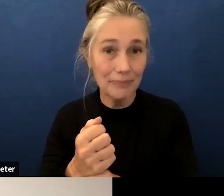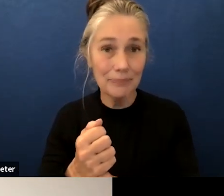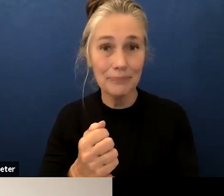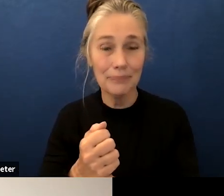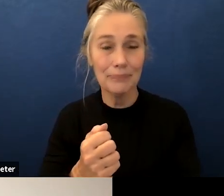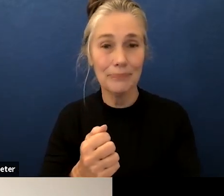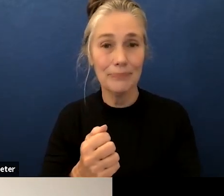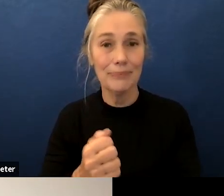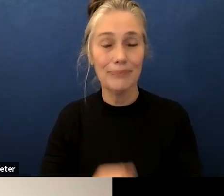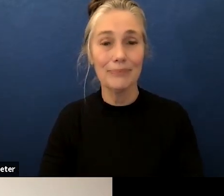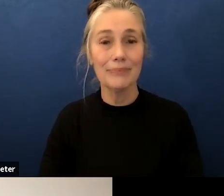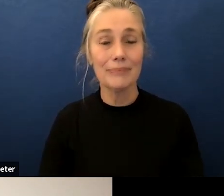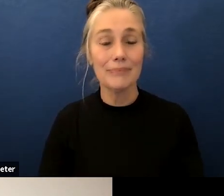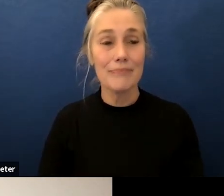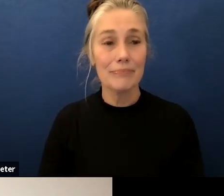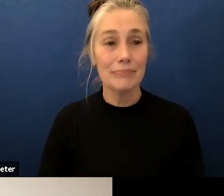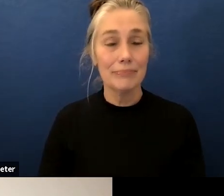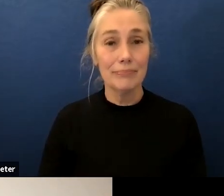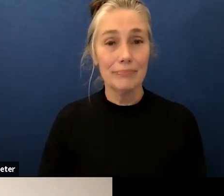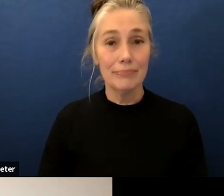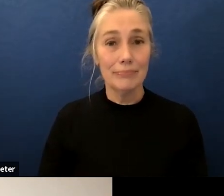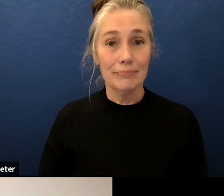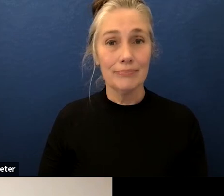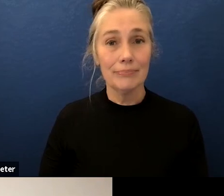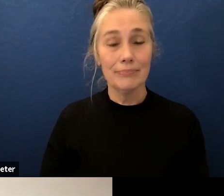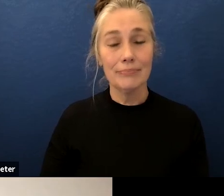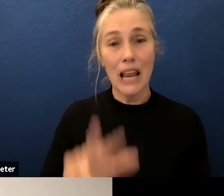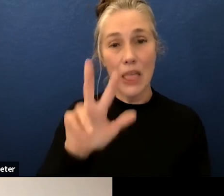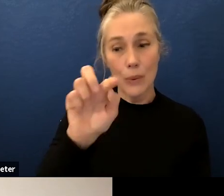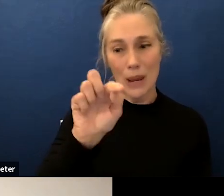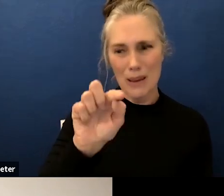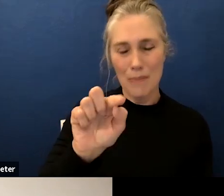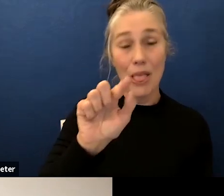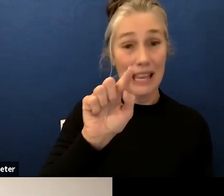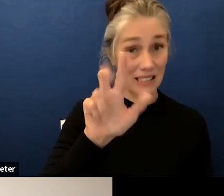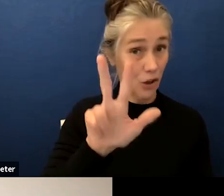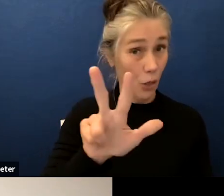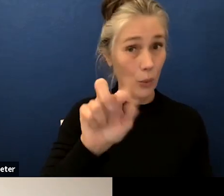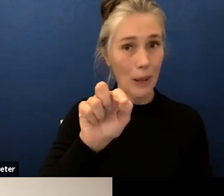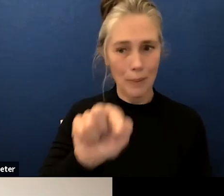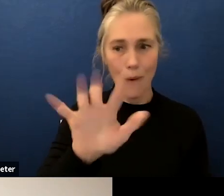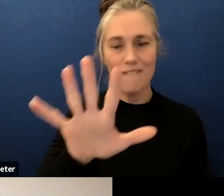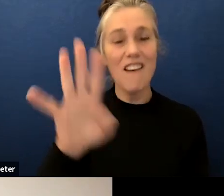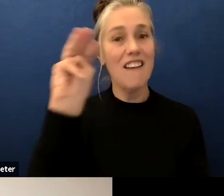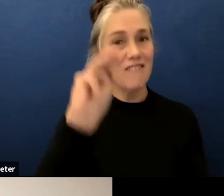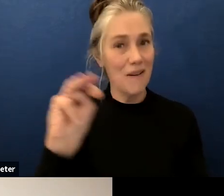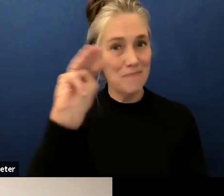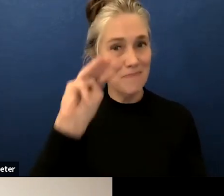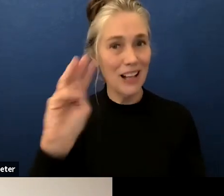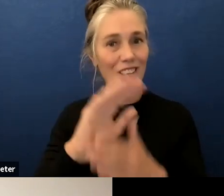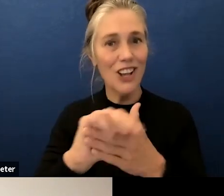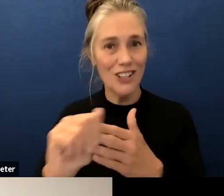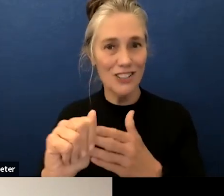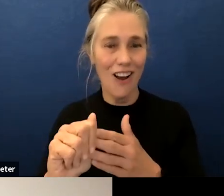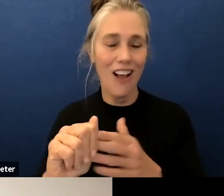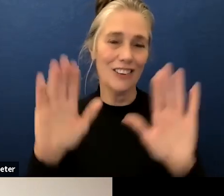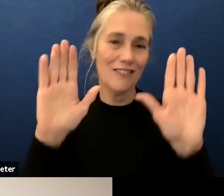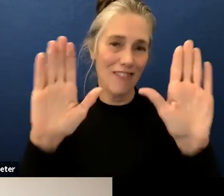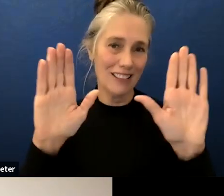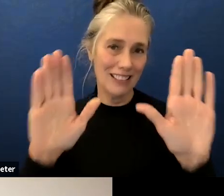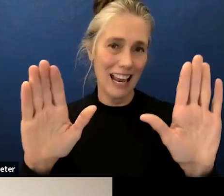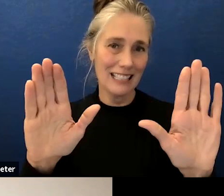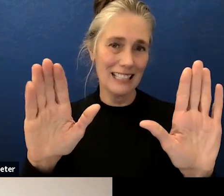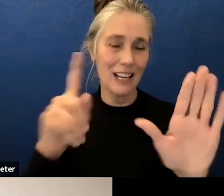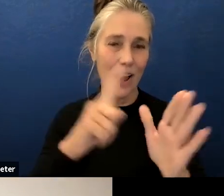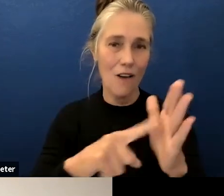really fantastic is it's 3.5 million dollars in terms of our allotment